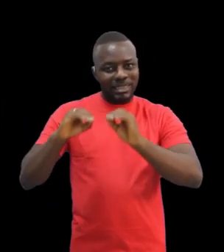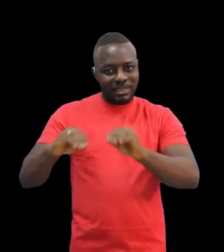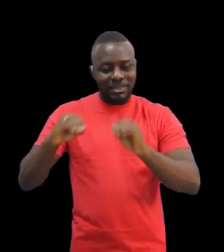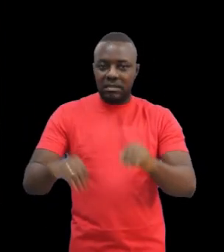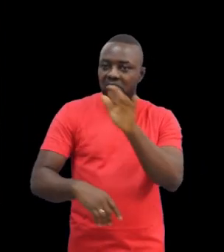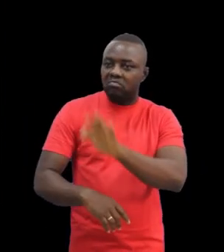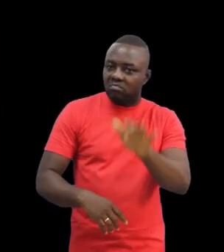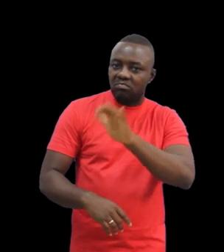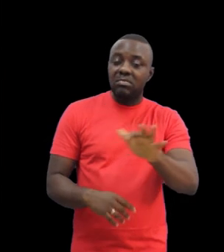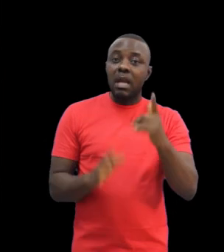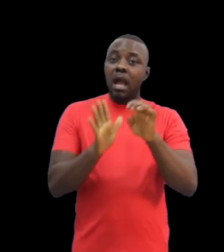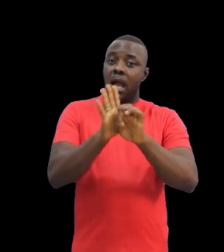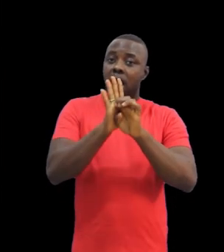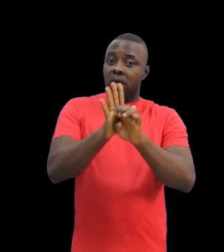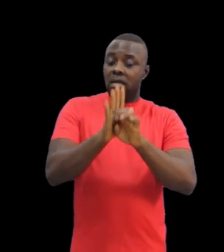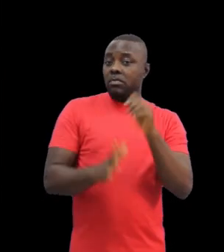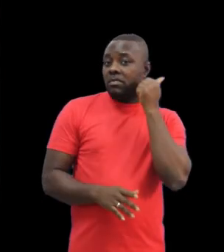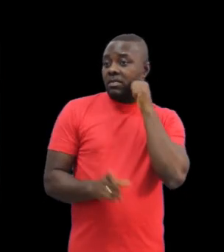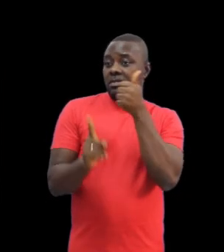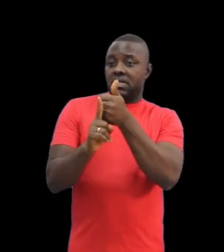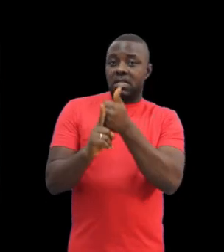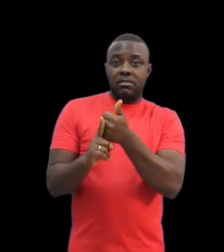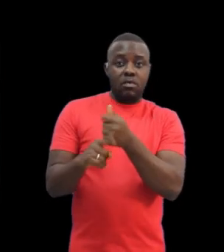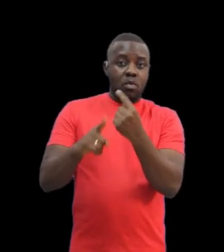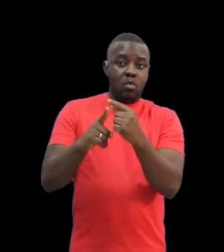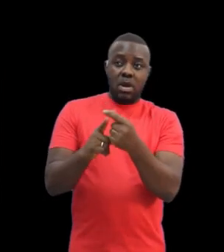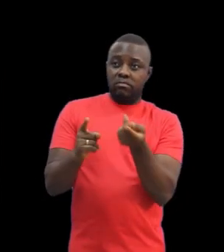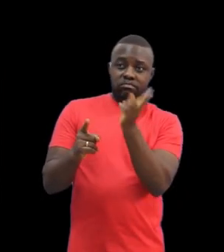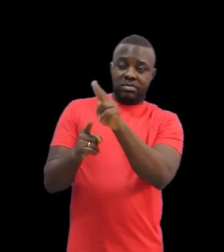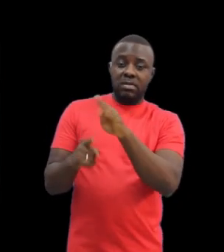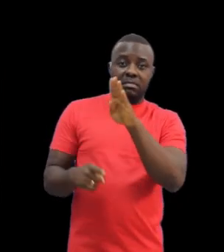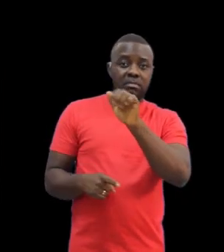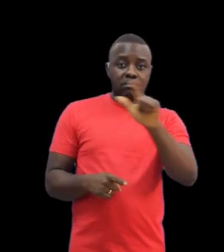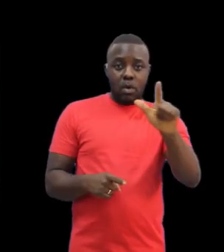alphabet through his formation network of Mission Schools for the Deaf.